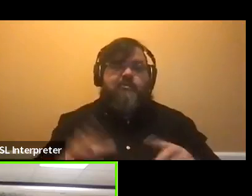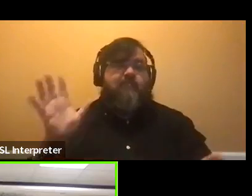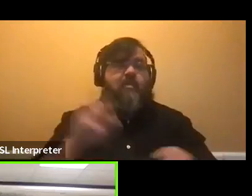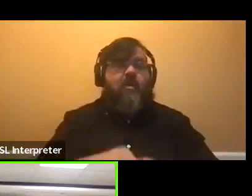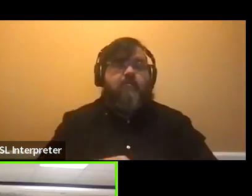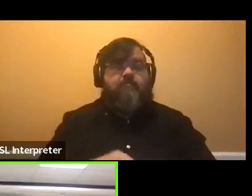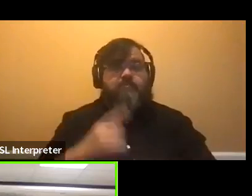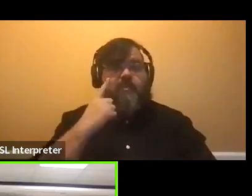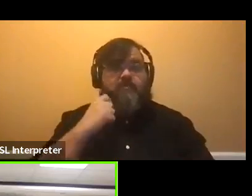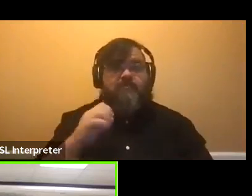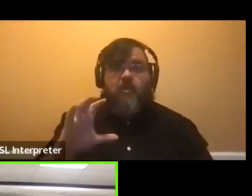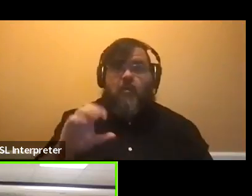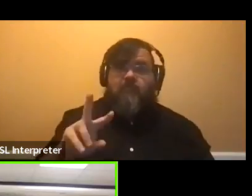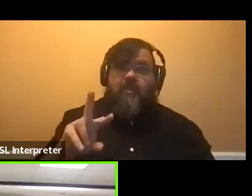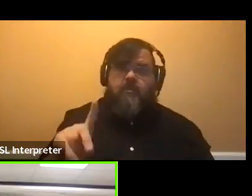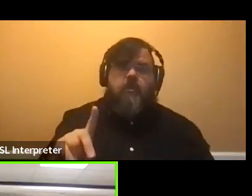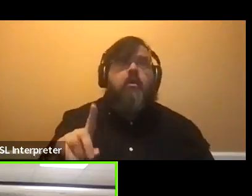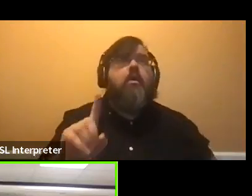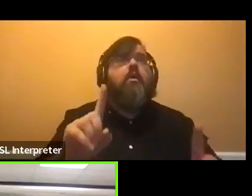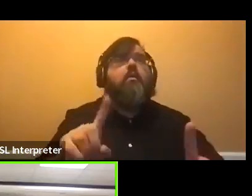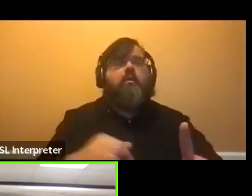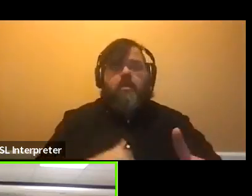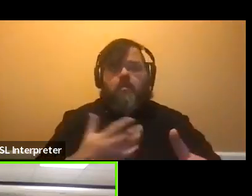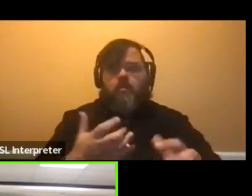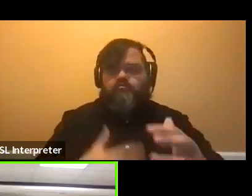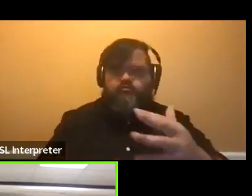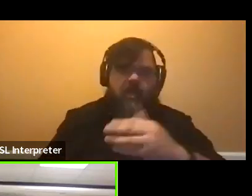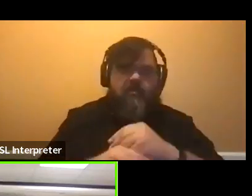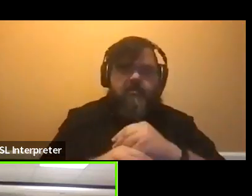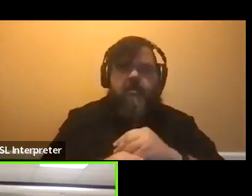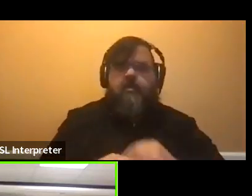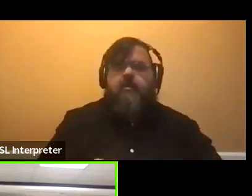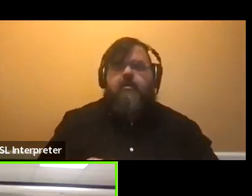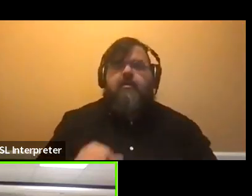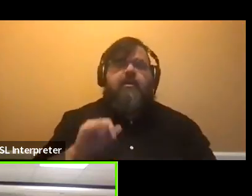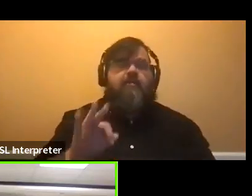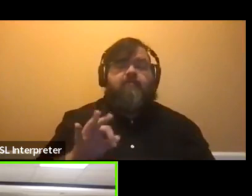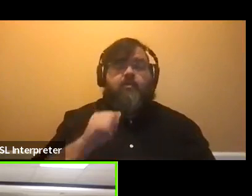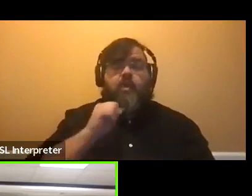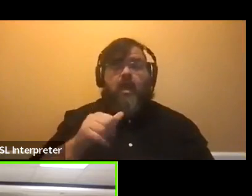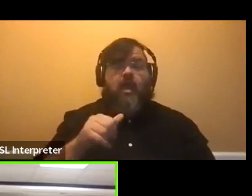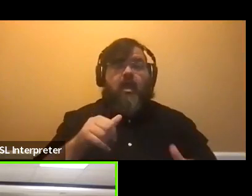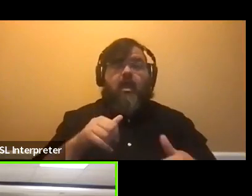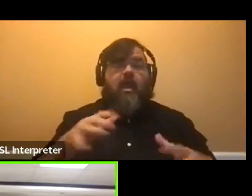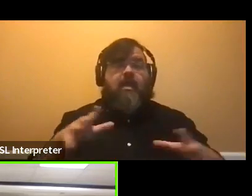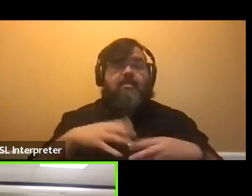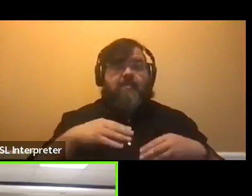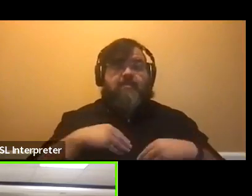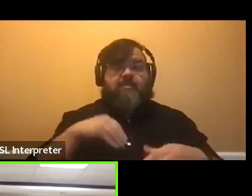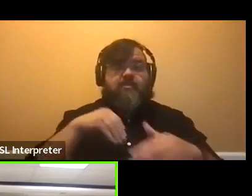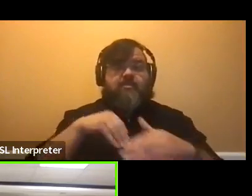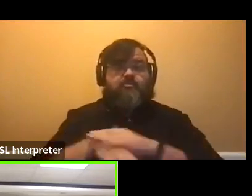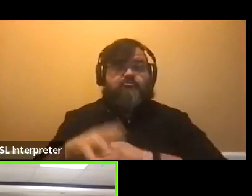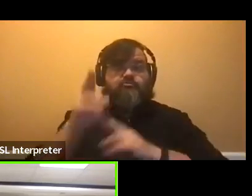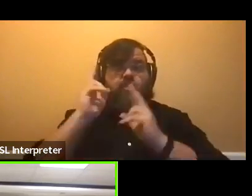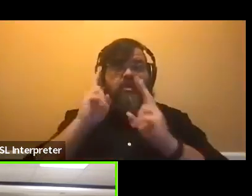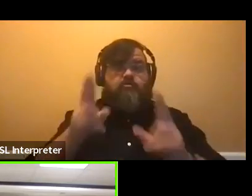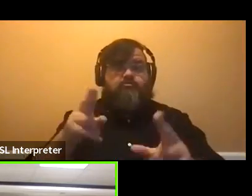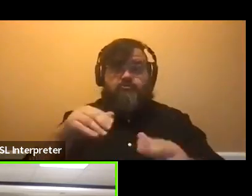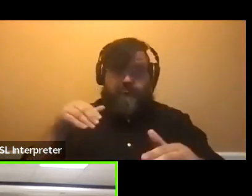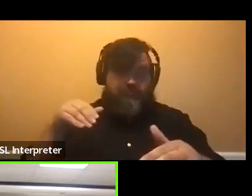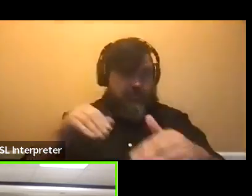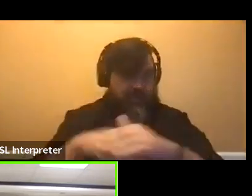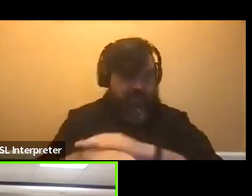One last thing I wanted to add. Not a lot of people know, but if you, for some reason you are not admitted into honors coming into UofL, you can